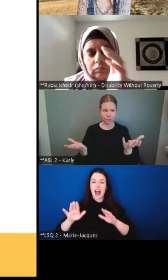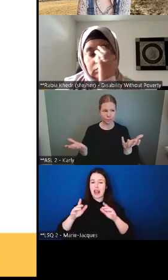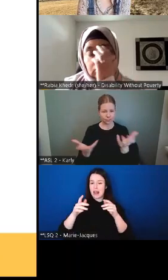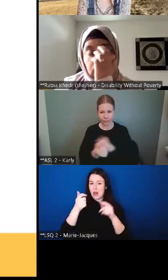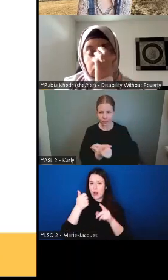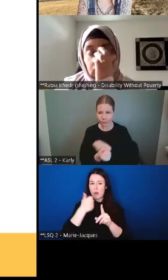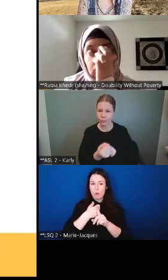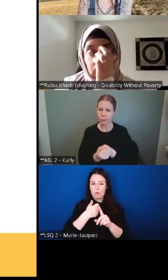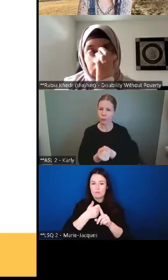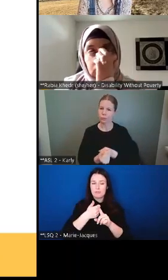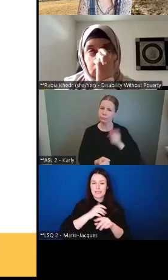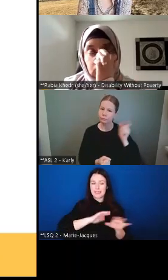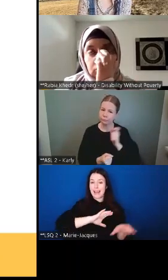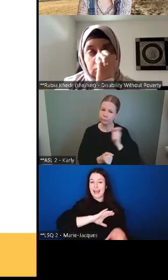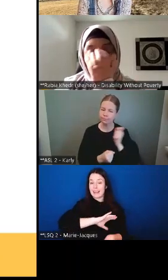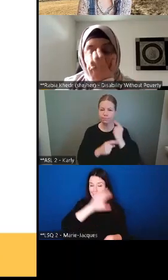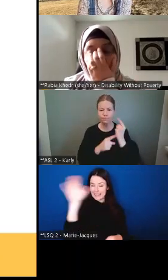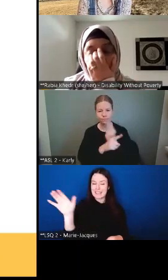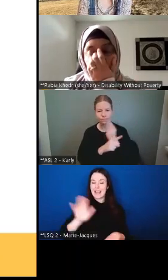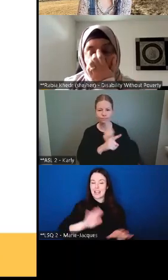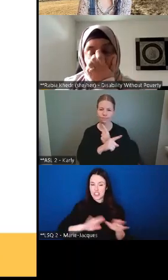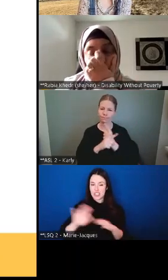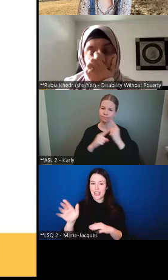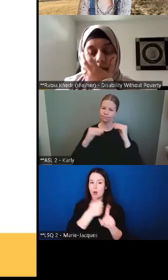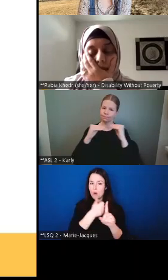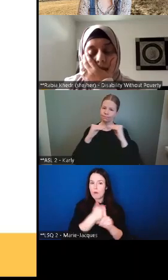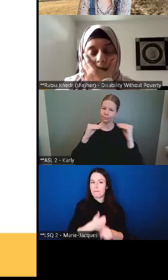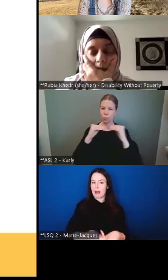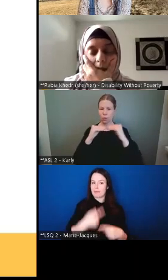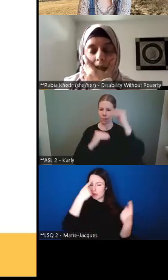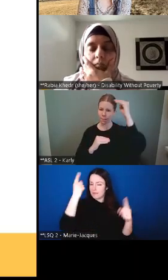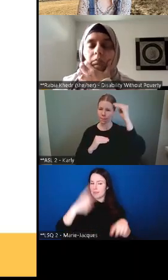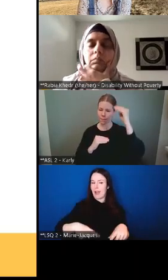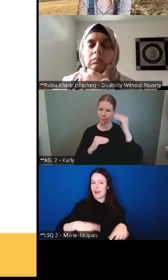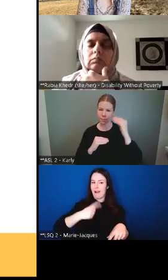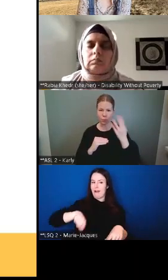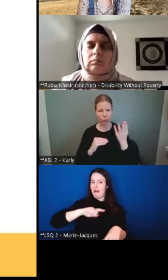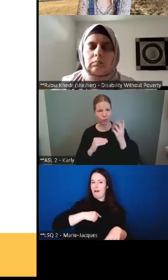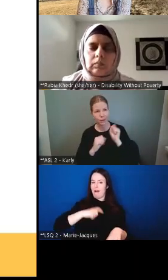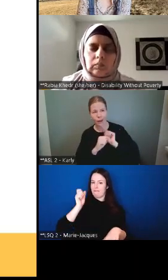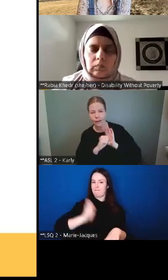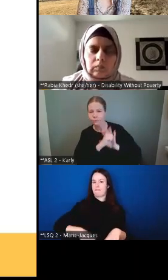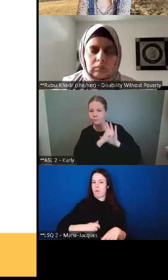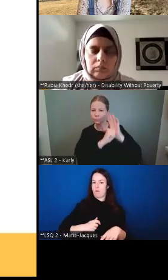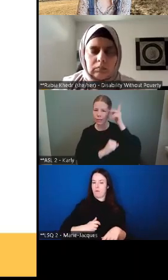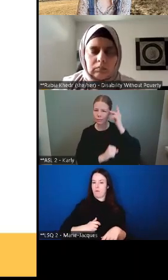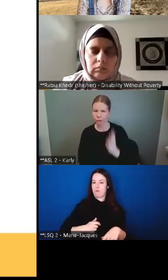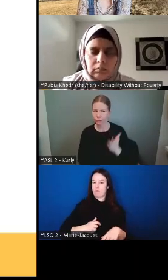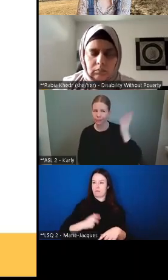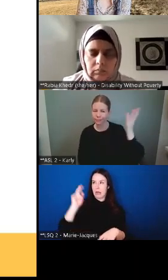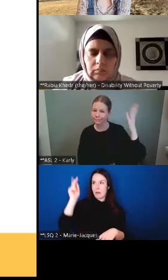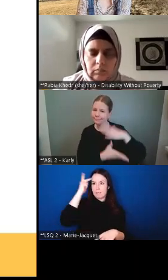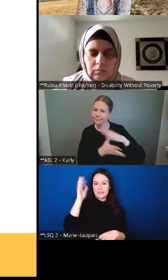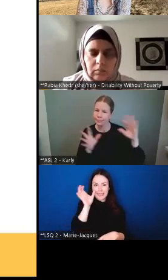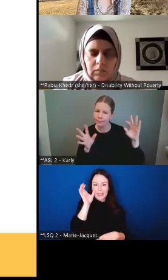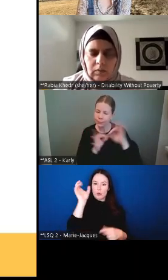give it's that roar again right to give to to politicians that uh that why this needs to be